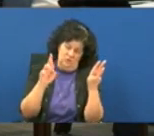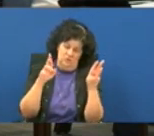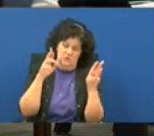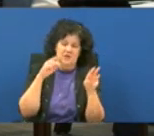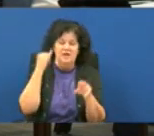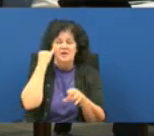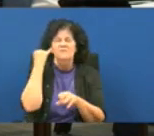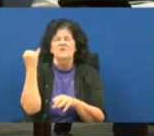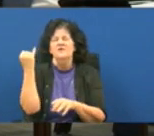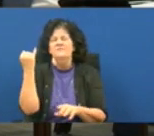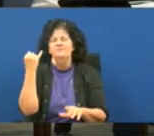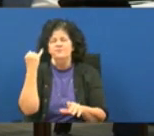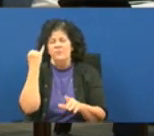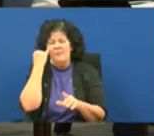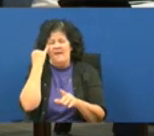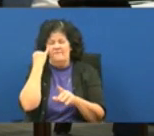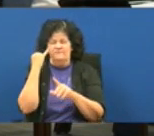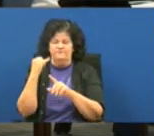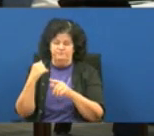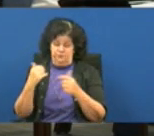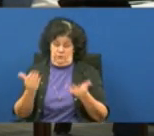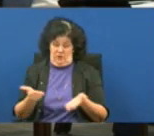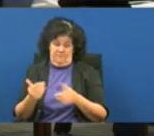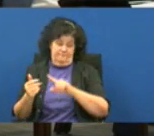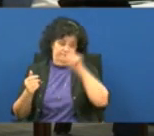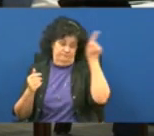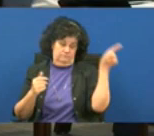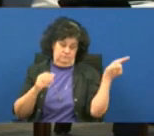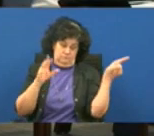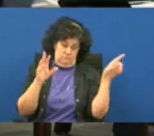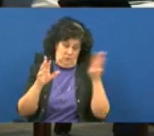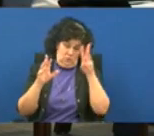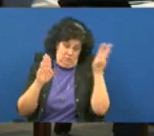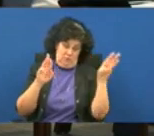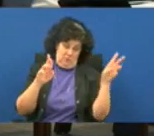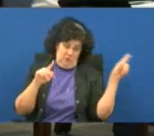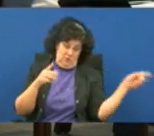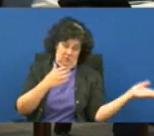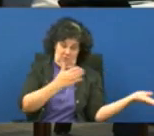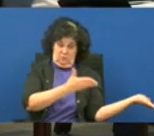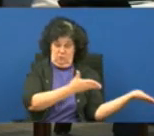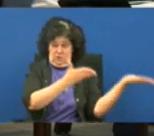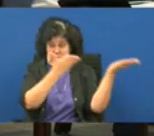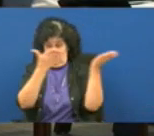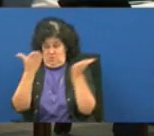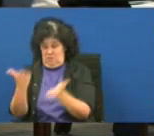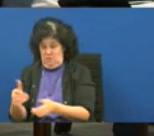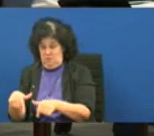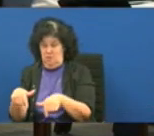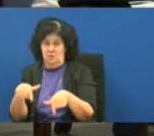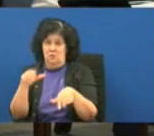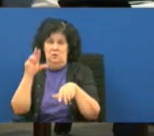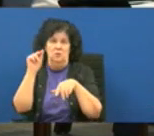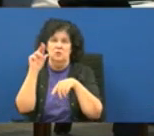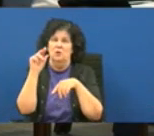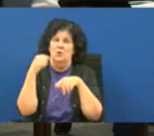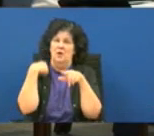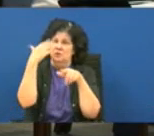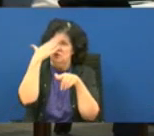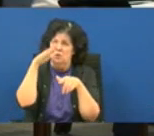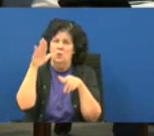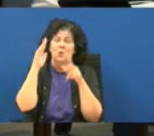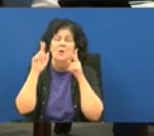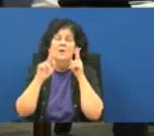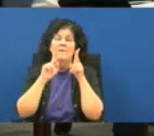it's somebody from east baton rouge parish going to west baton rouge parish picking someone up and bringing them back to the facility i would not know that information because when